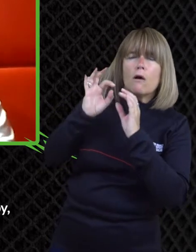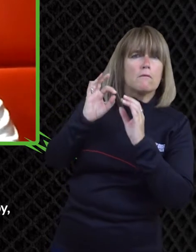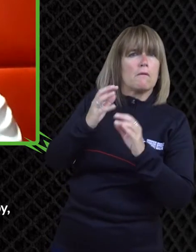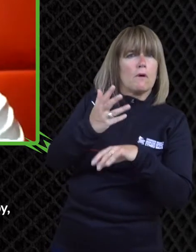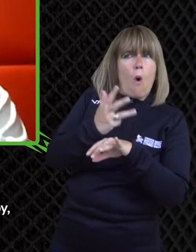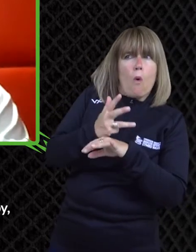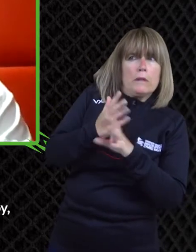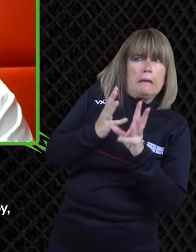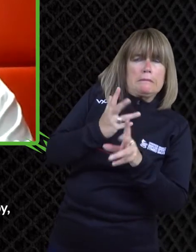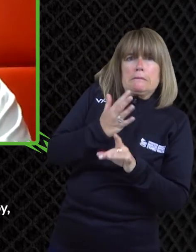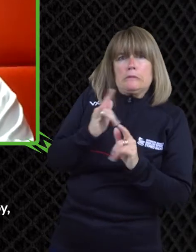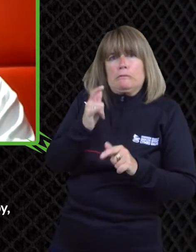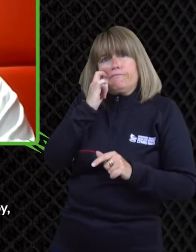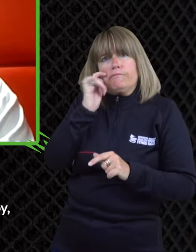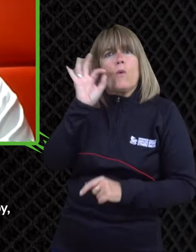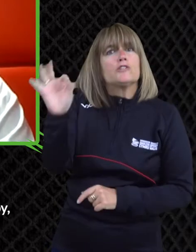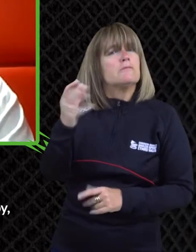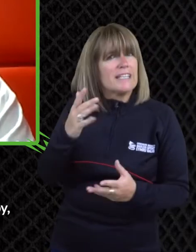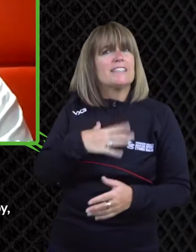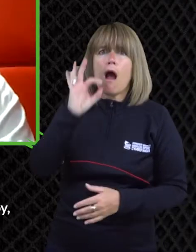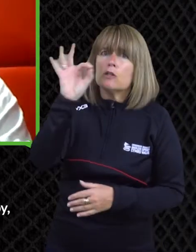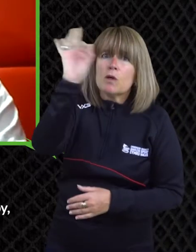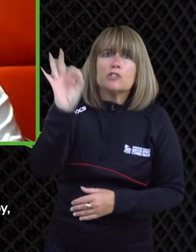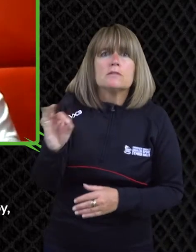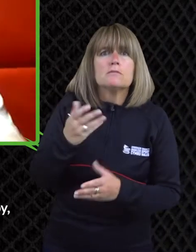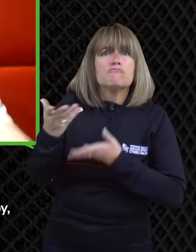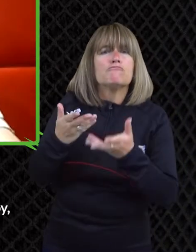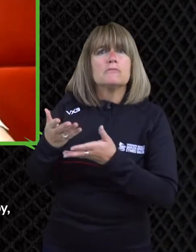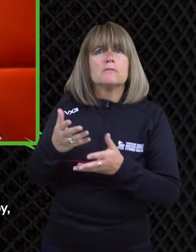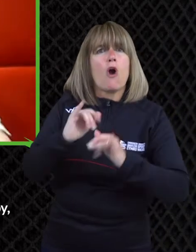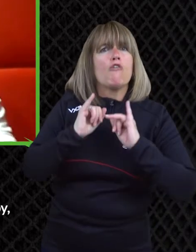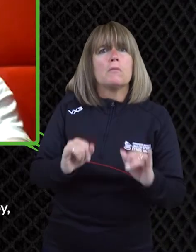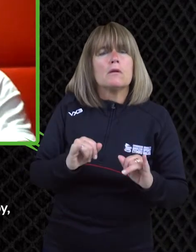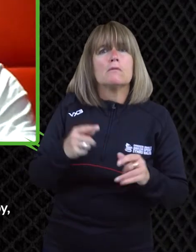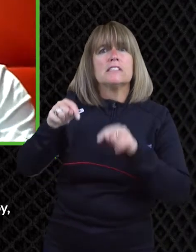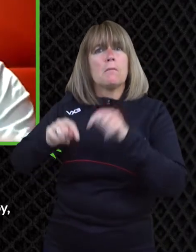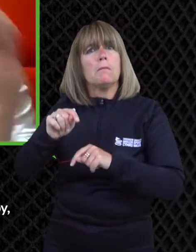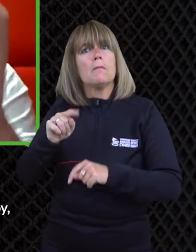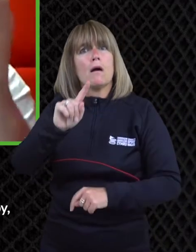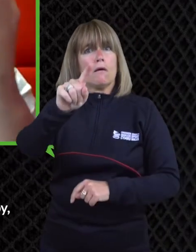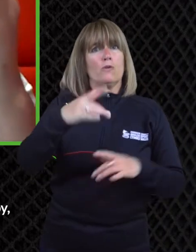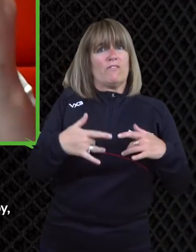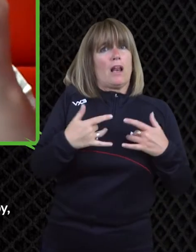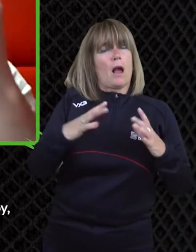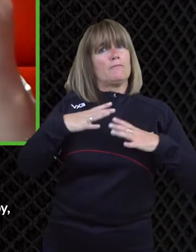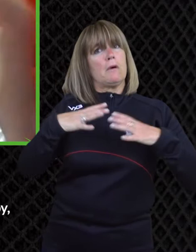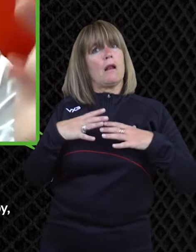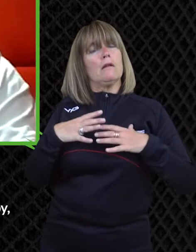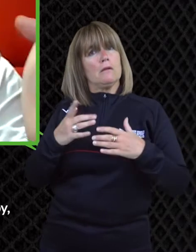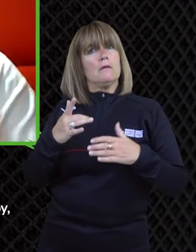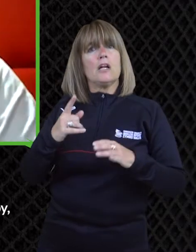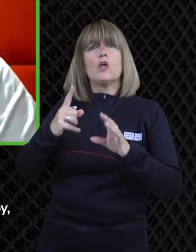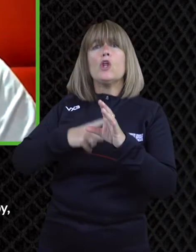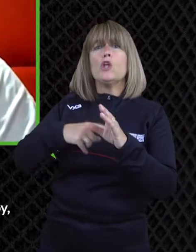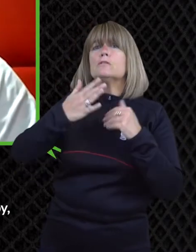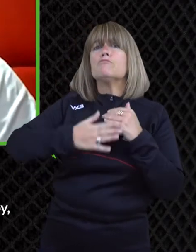obviously you don't want to ask a horrible anti-disability question i thought you know but just whatever